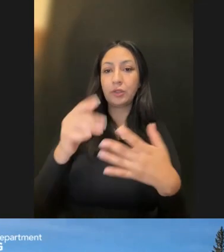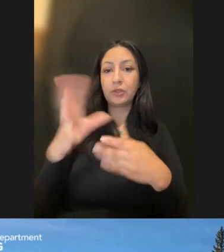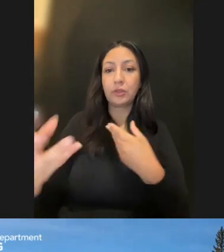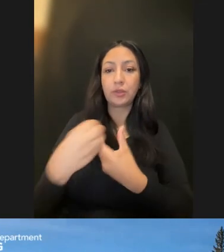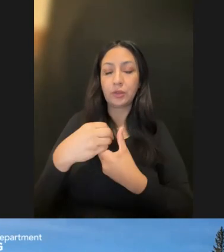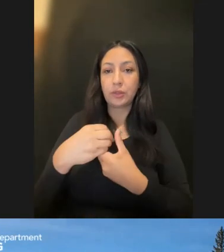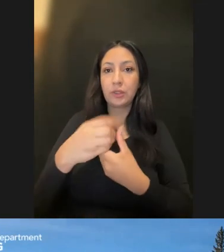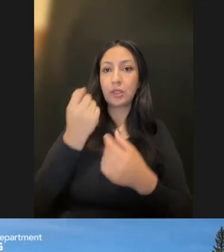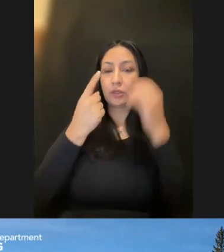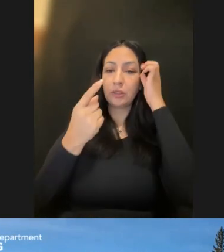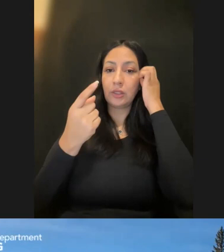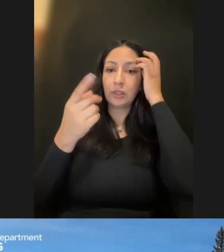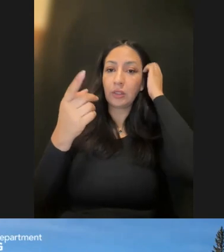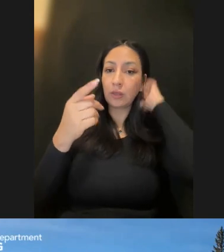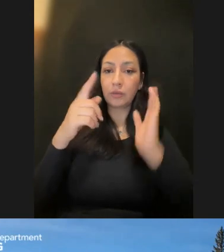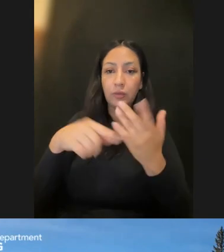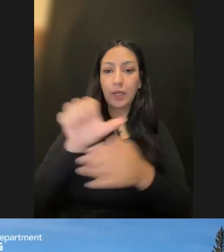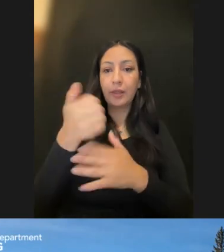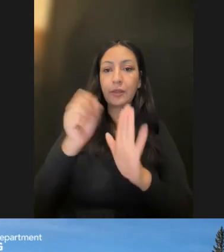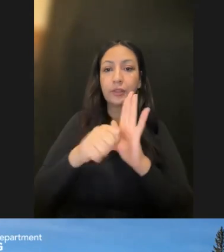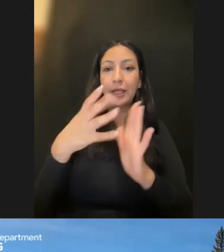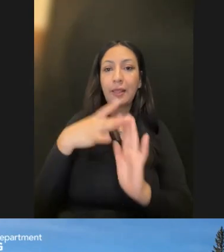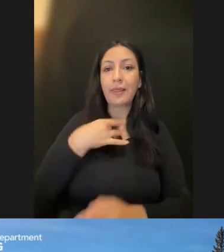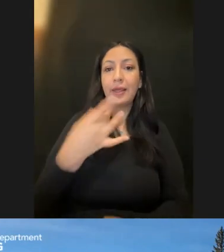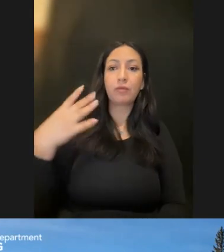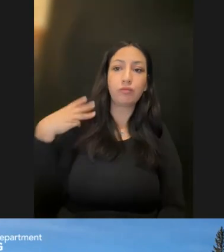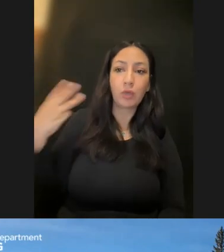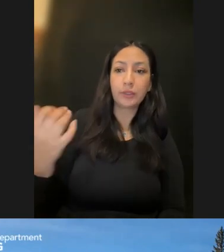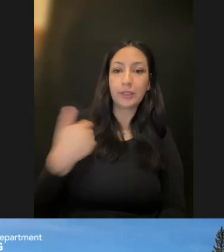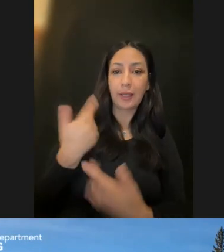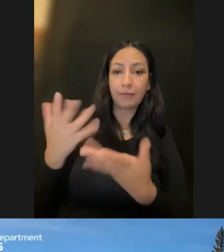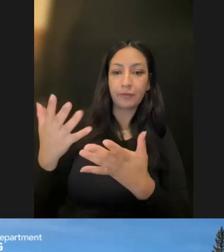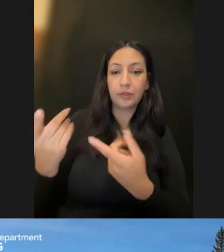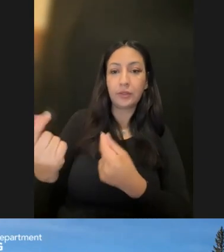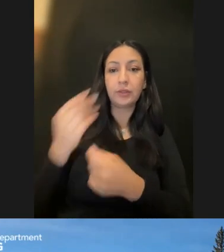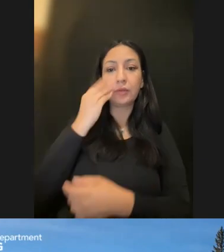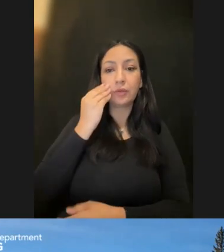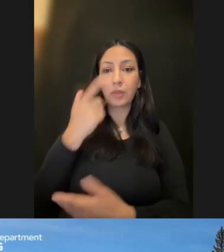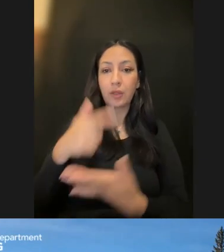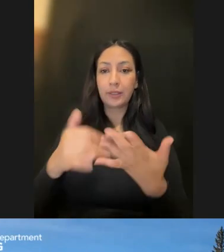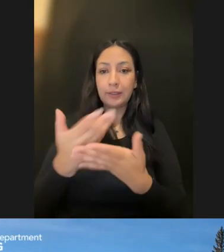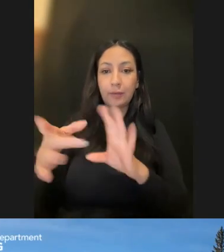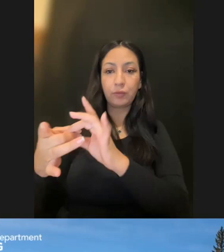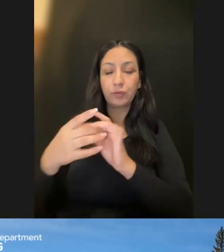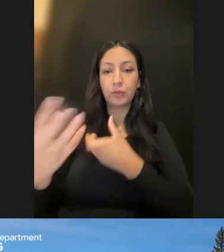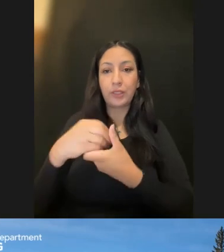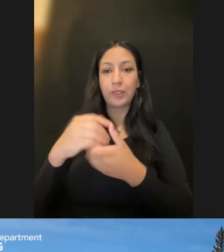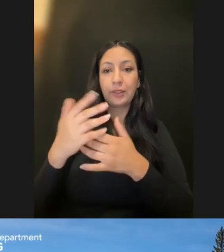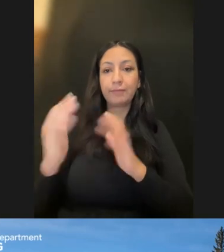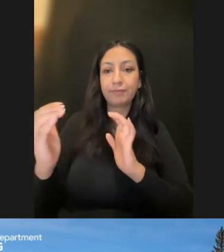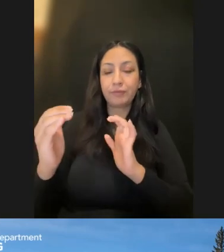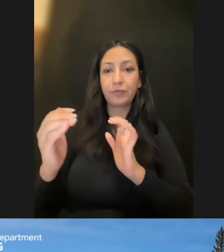understanding what other states like Washington have done and some of the related considerations with that.